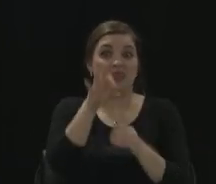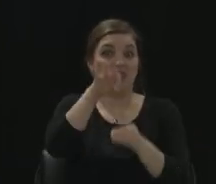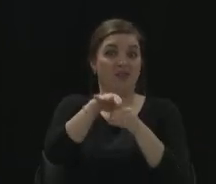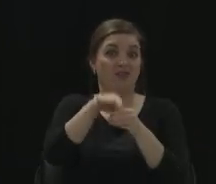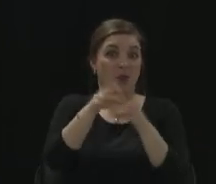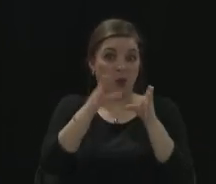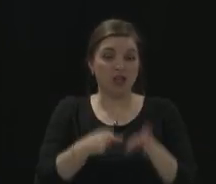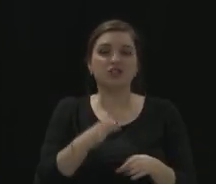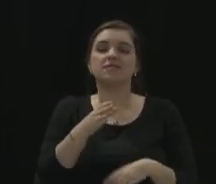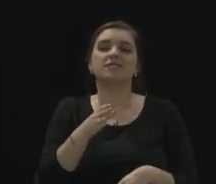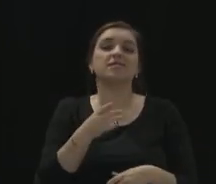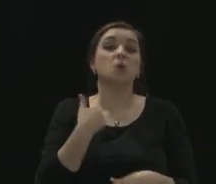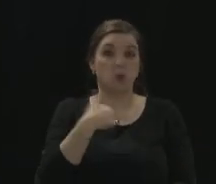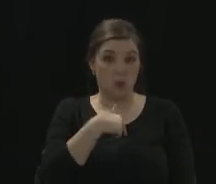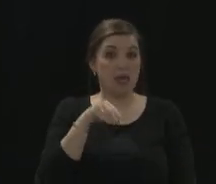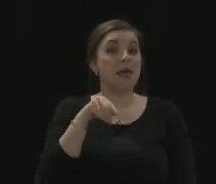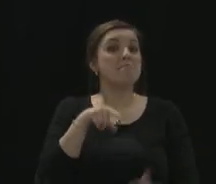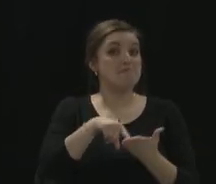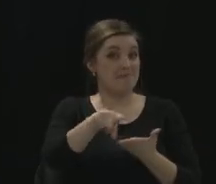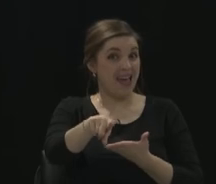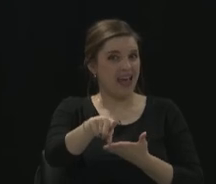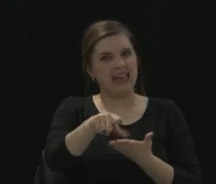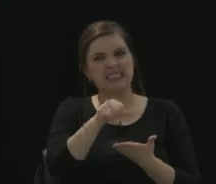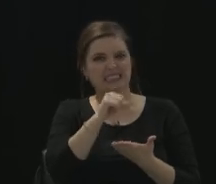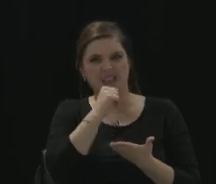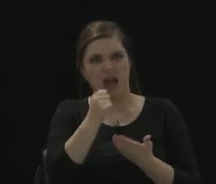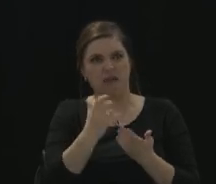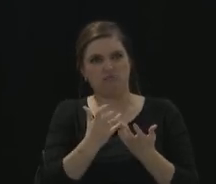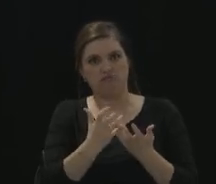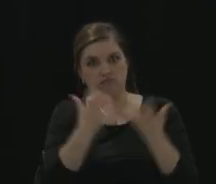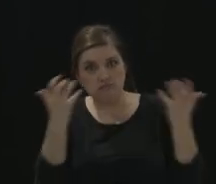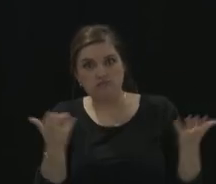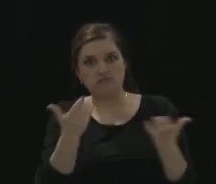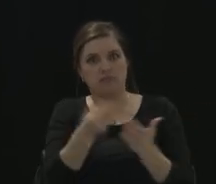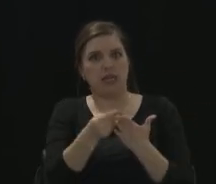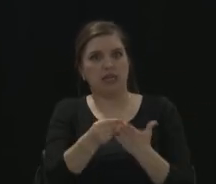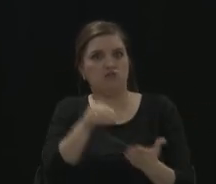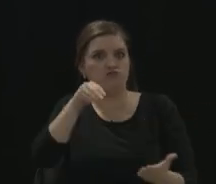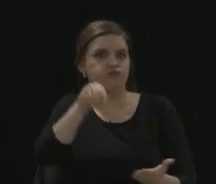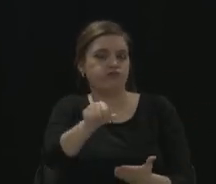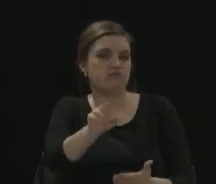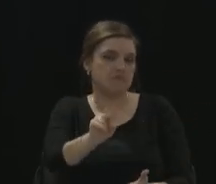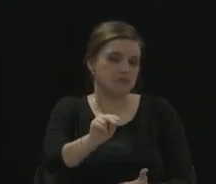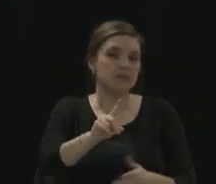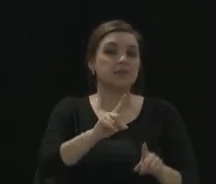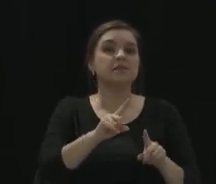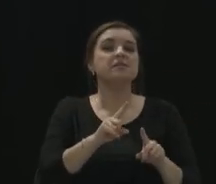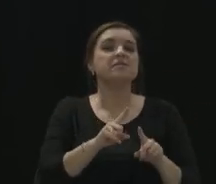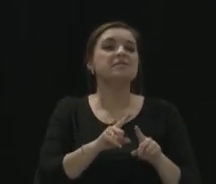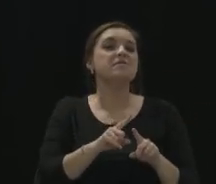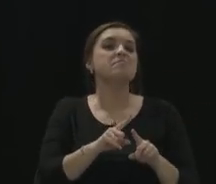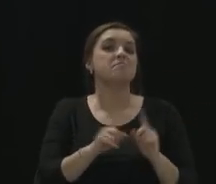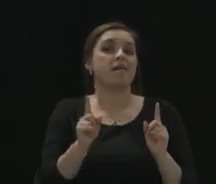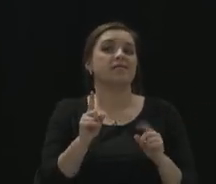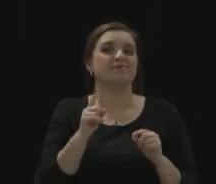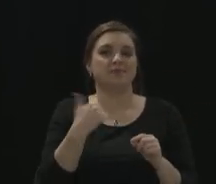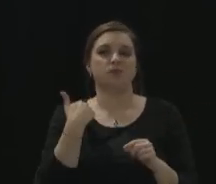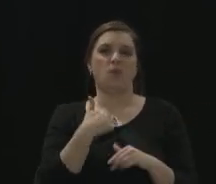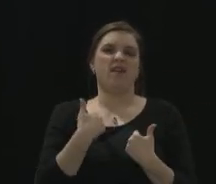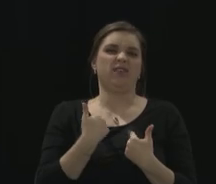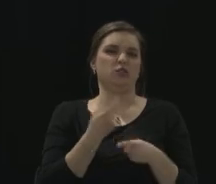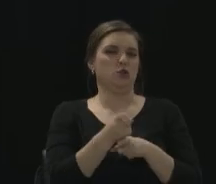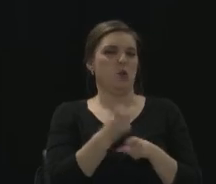a lot for the number of hours that you work. But I began and this is the joke that we do all the time down at the Board of Elections.